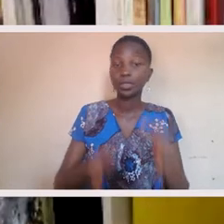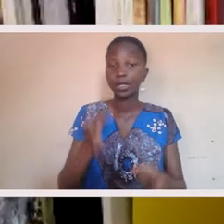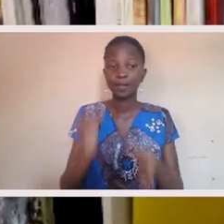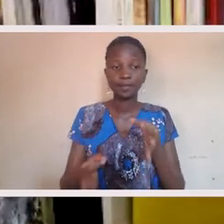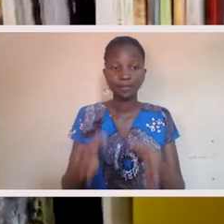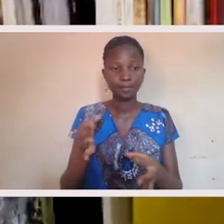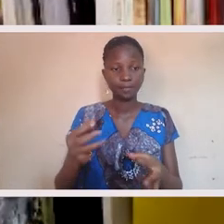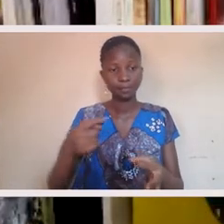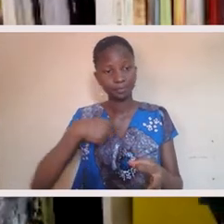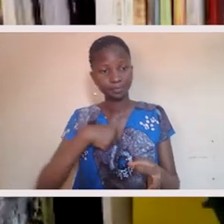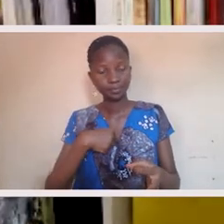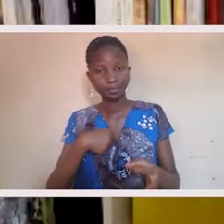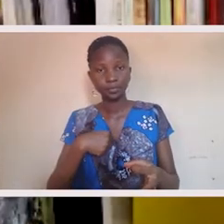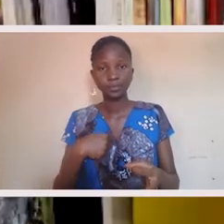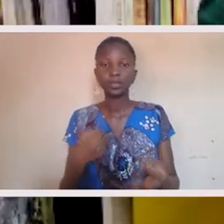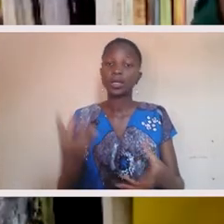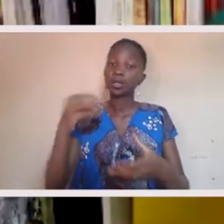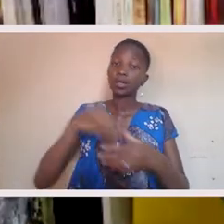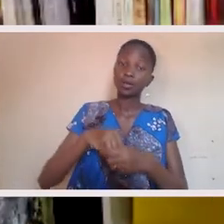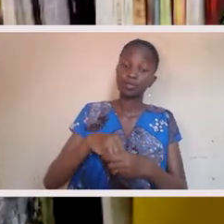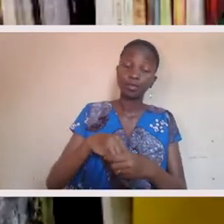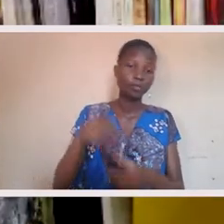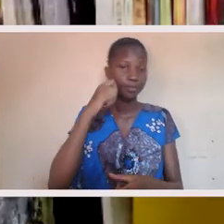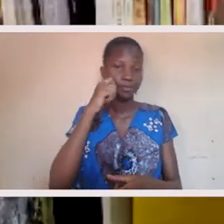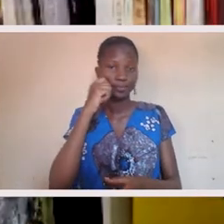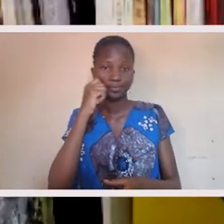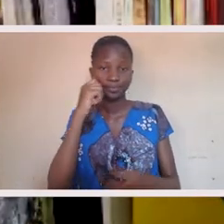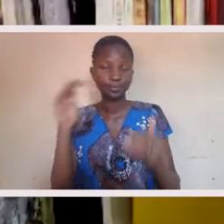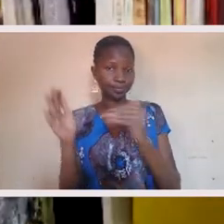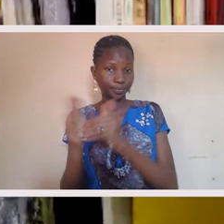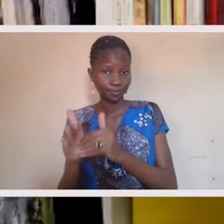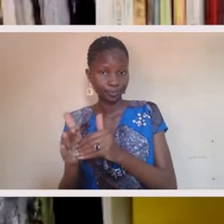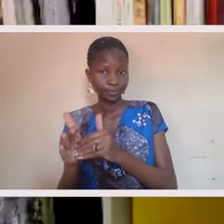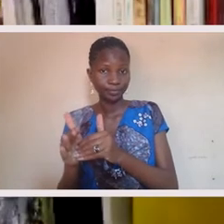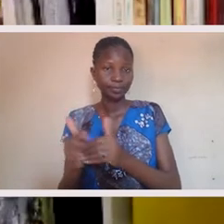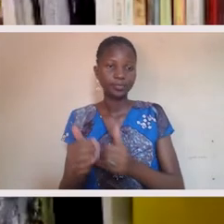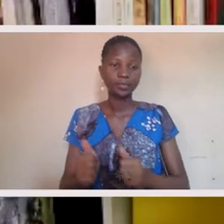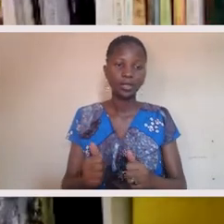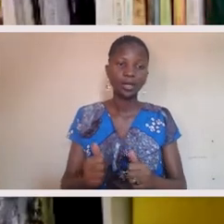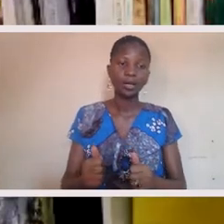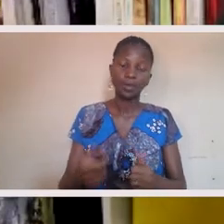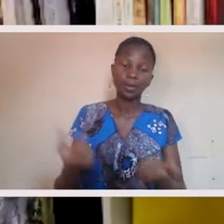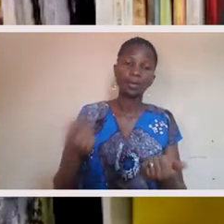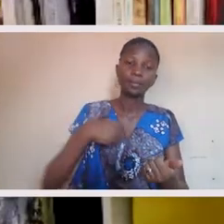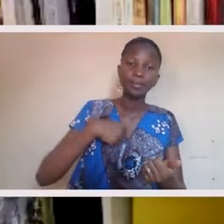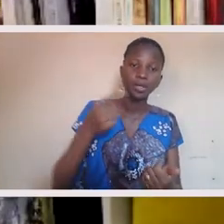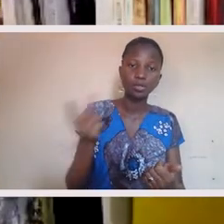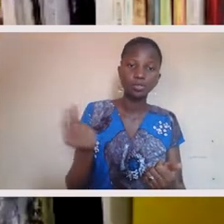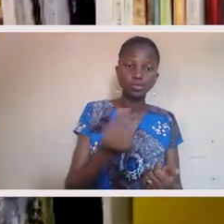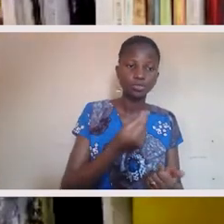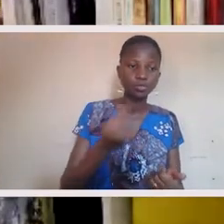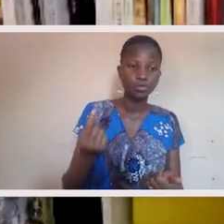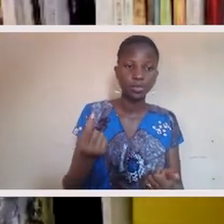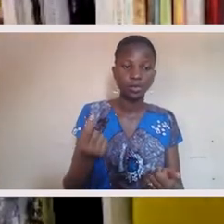dynamic being spoken of, for example, if we were having, if I was doing an anti-racism, let's say workshop. And so the